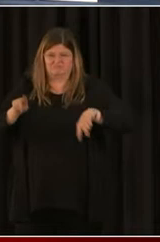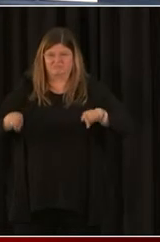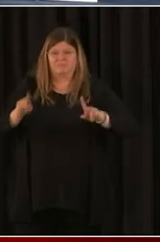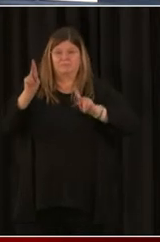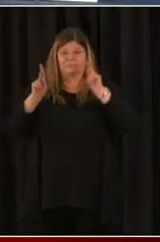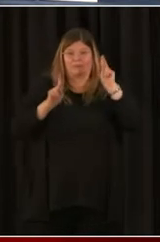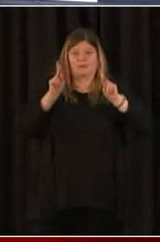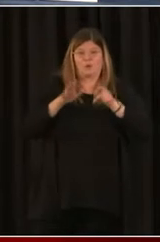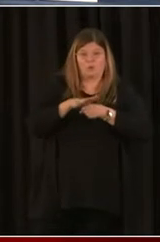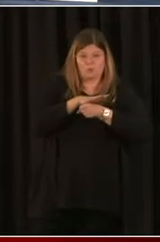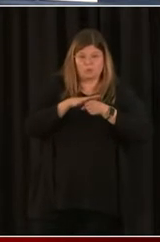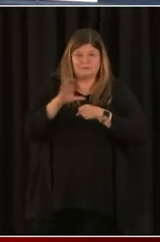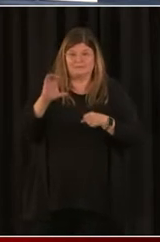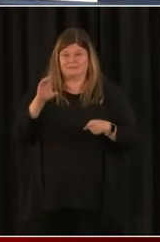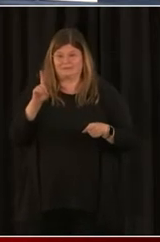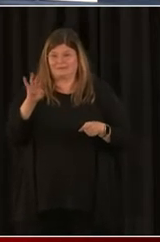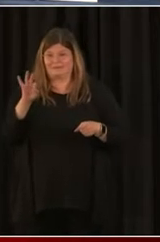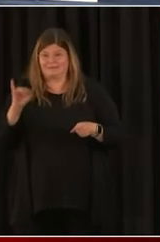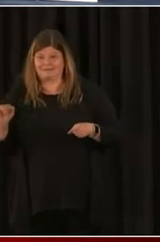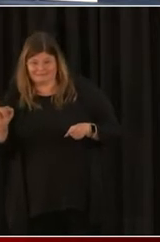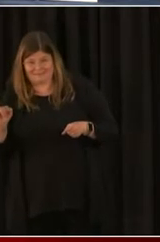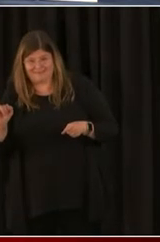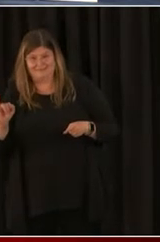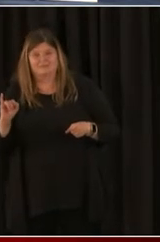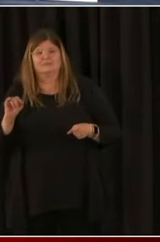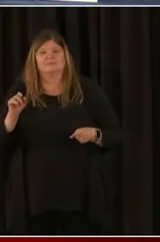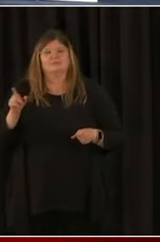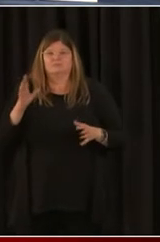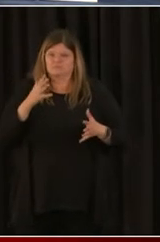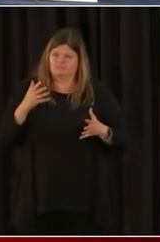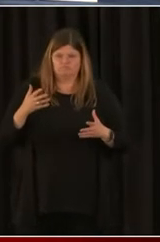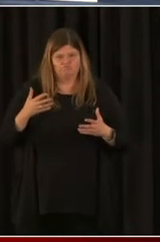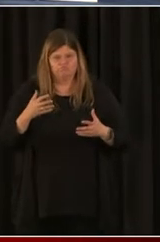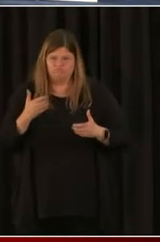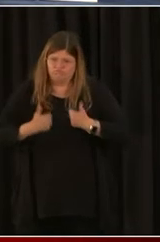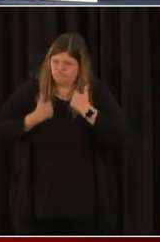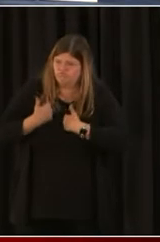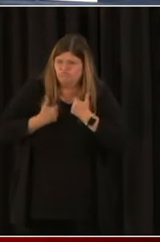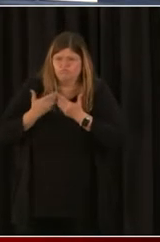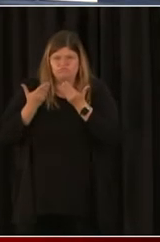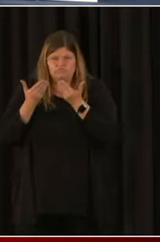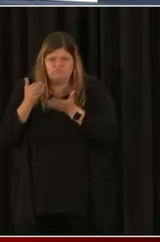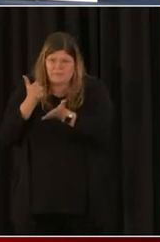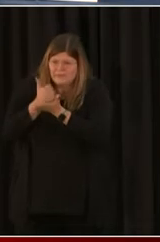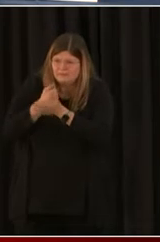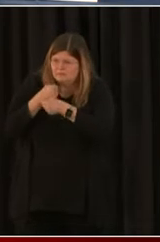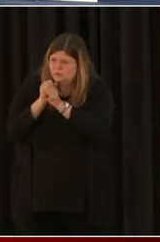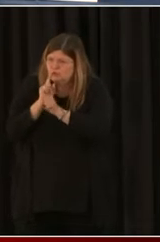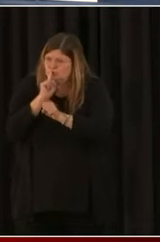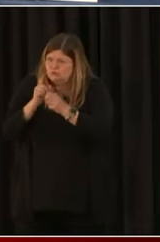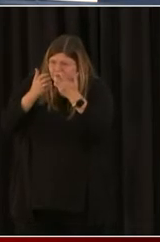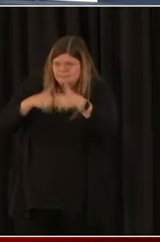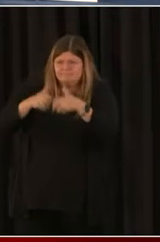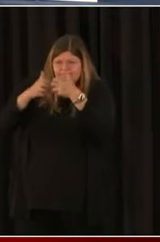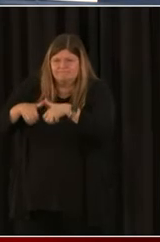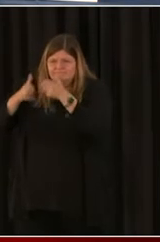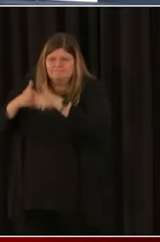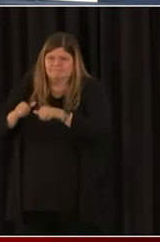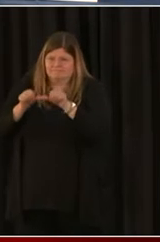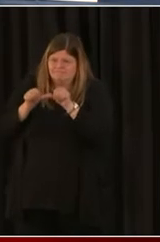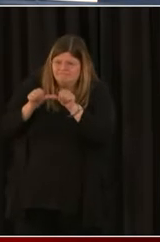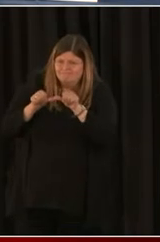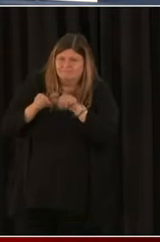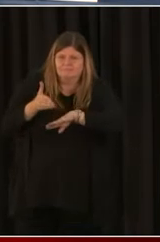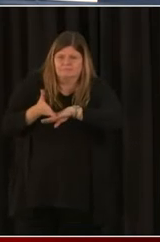local CDFIs are here to aggressively help make sure that we can continue to improve the